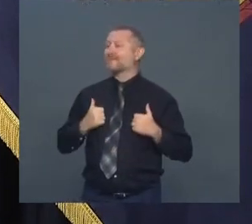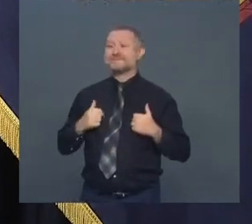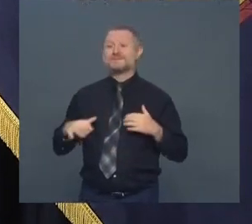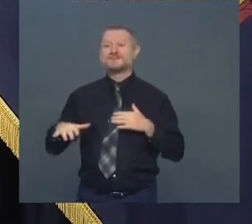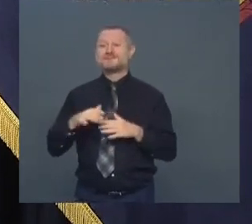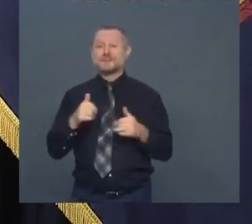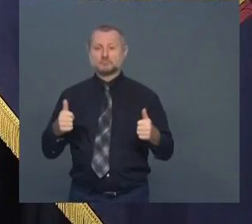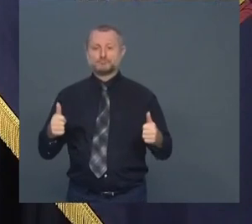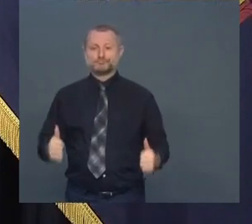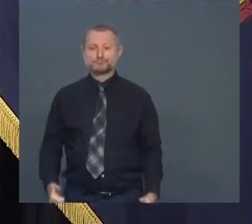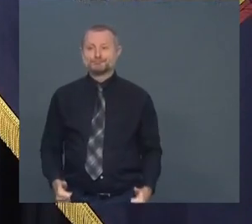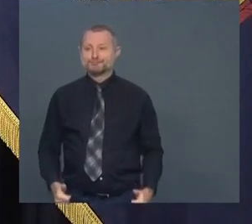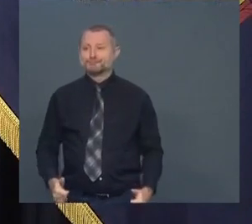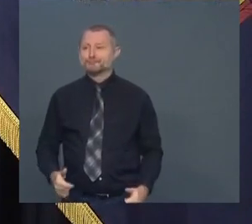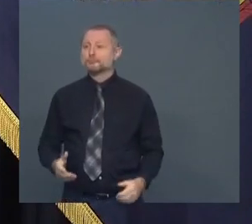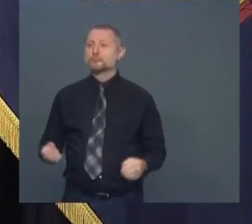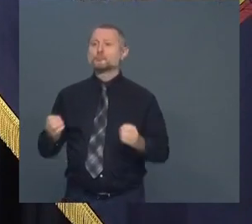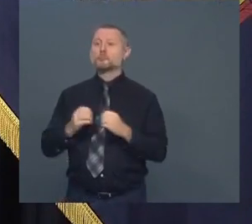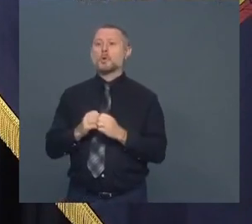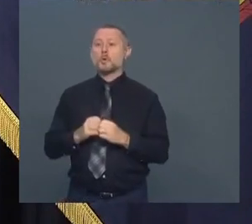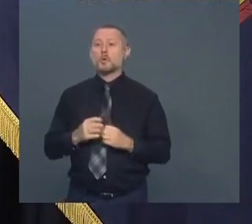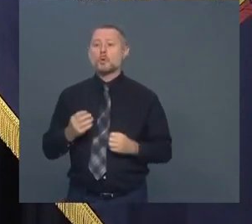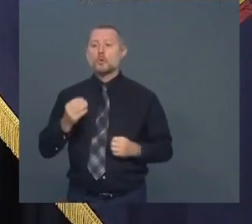More homeless on the streets.